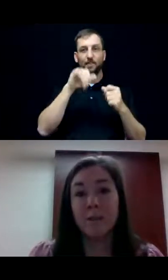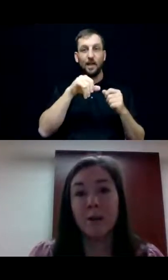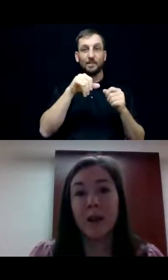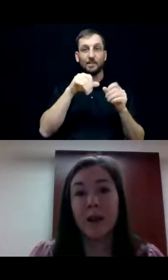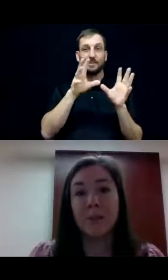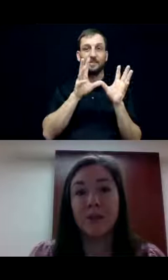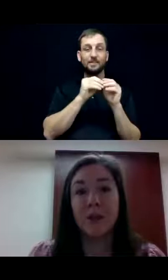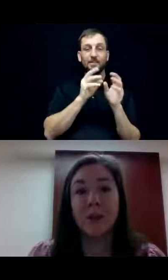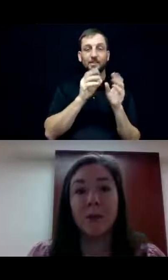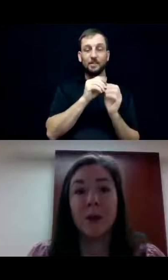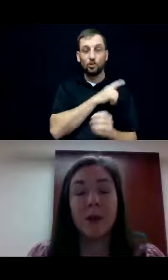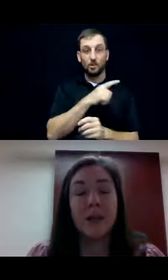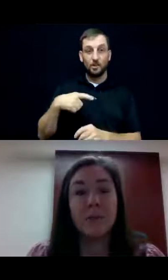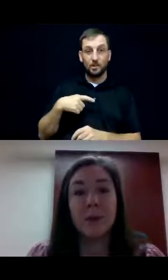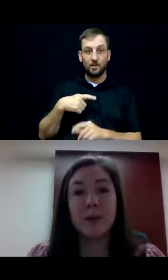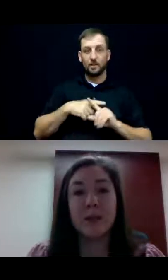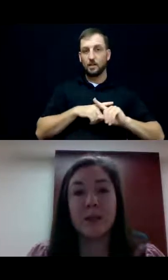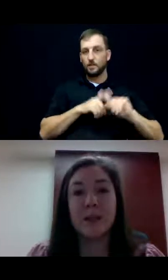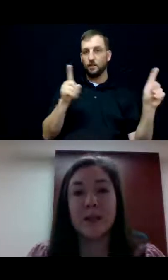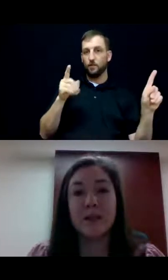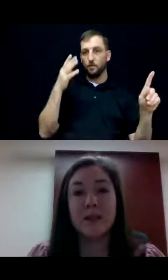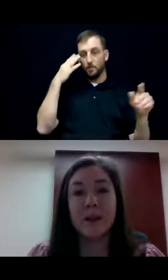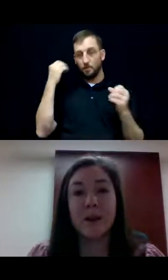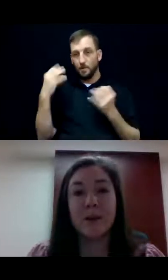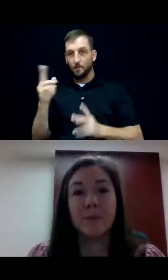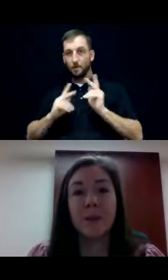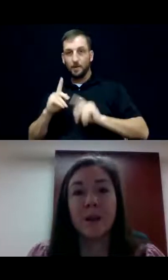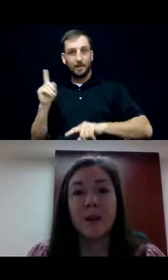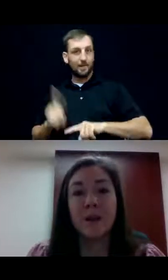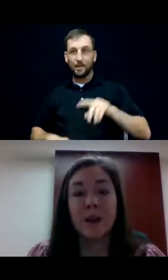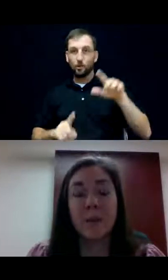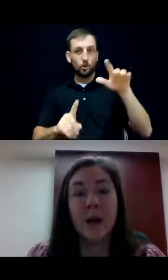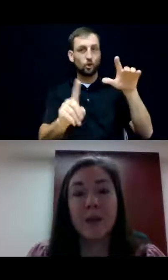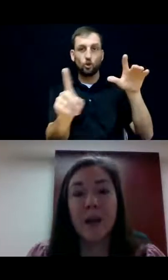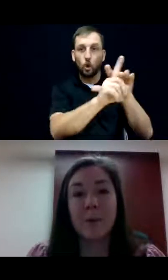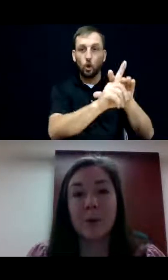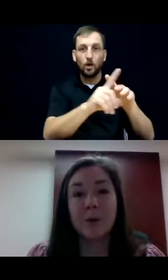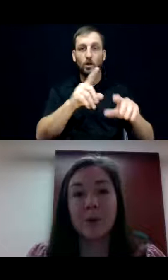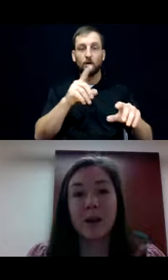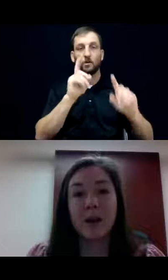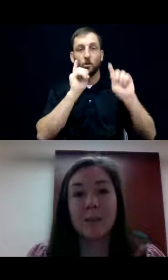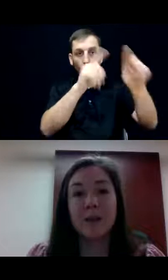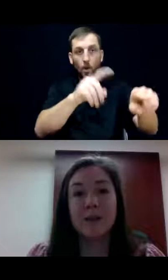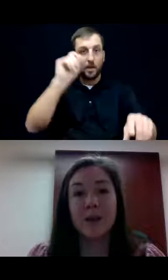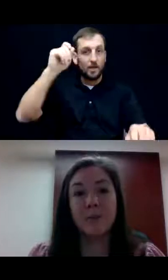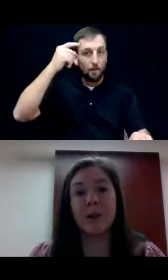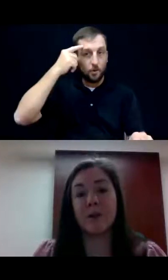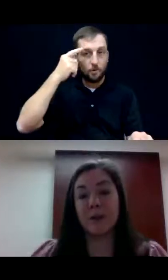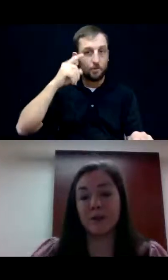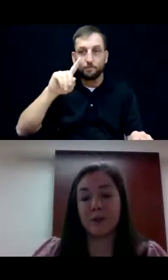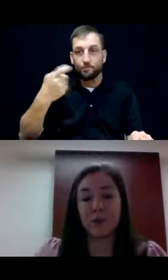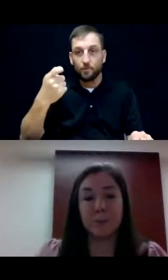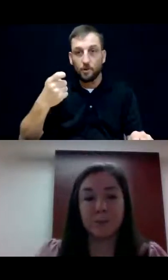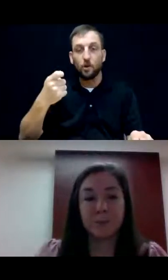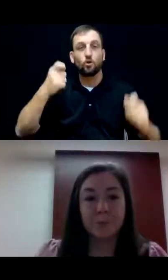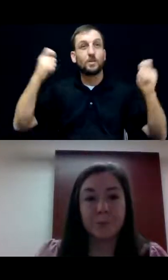of us that were not able to go in person and attend, um, um, at the Capitol, um, and celebrate a